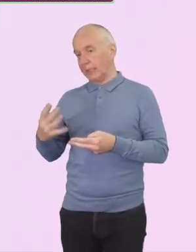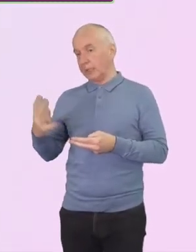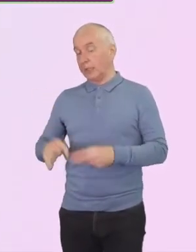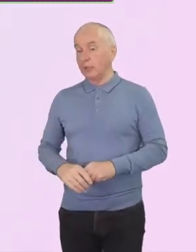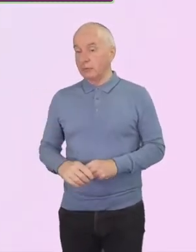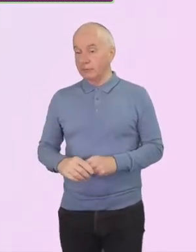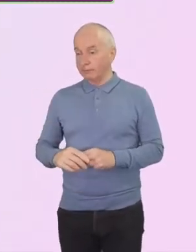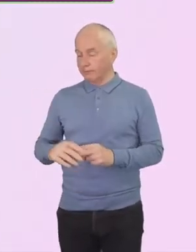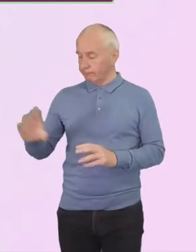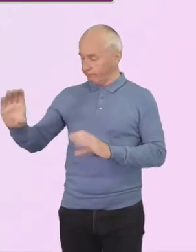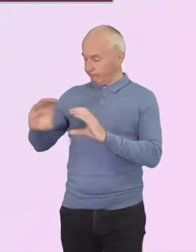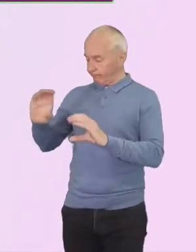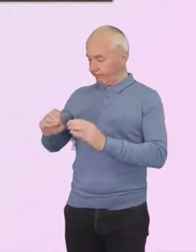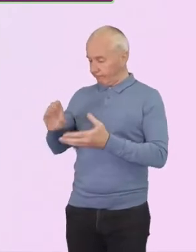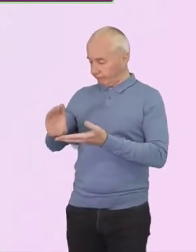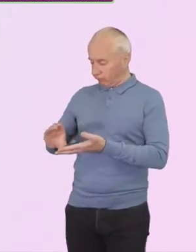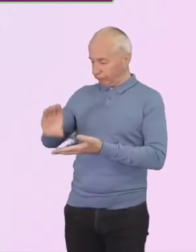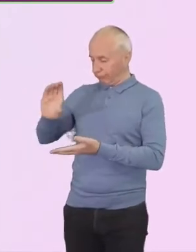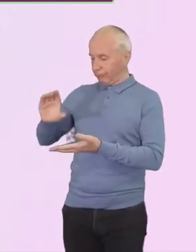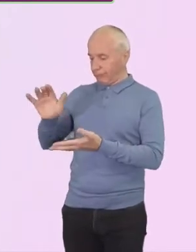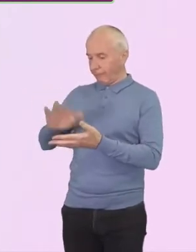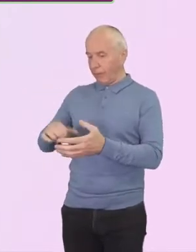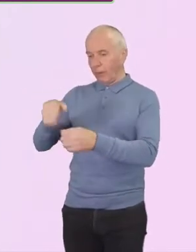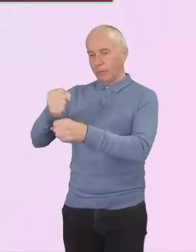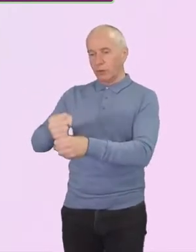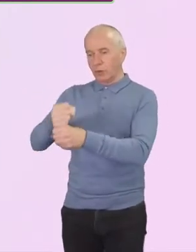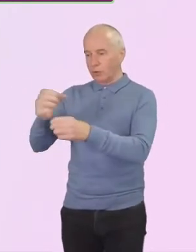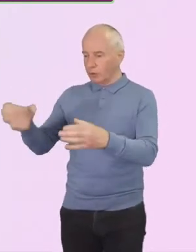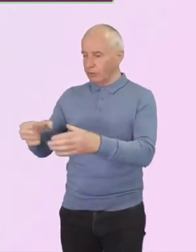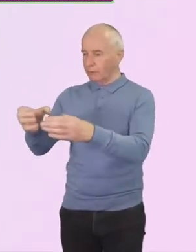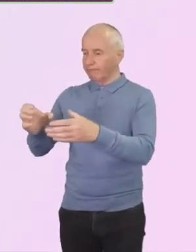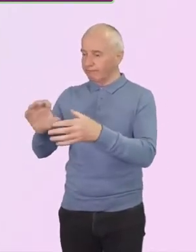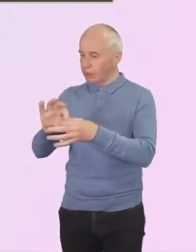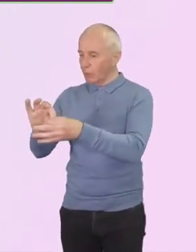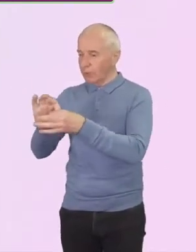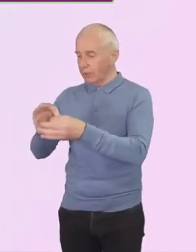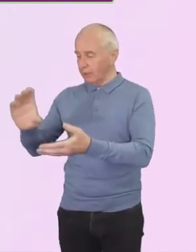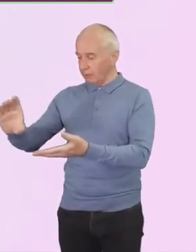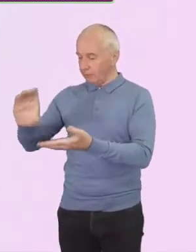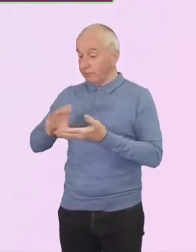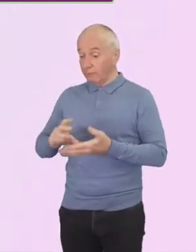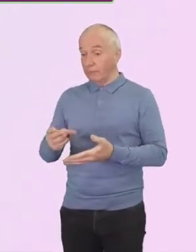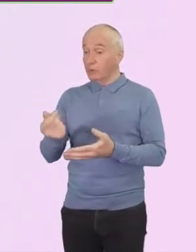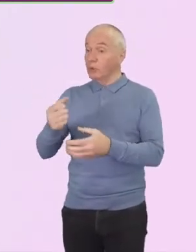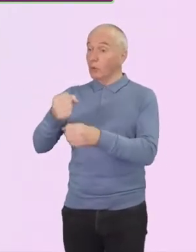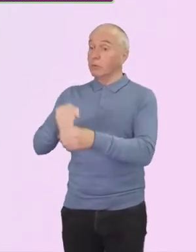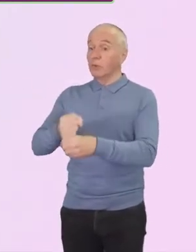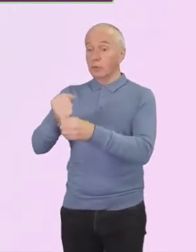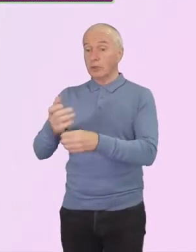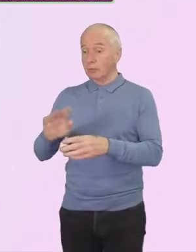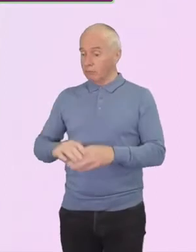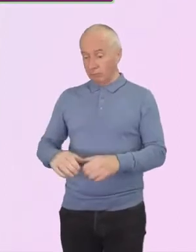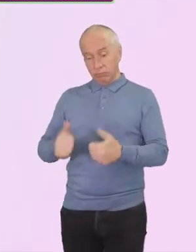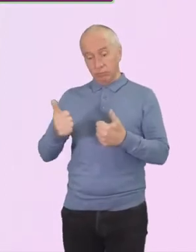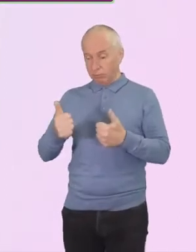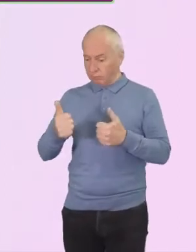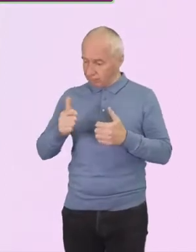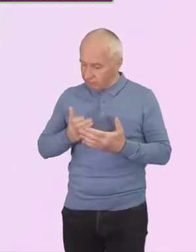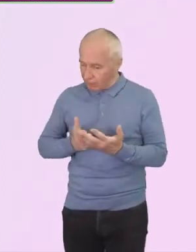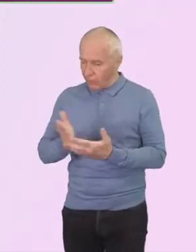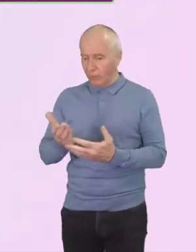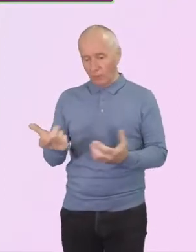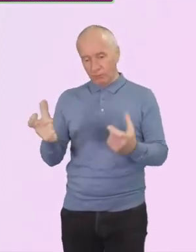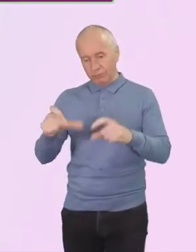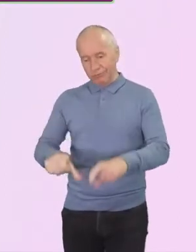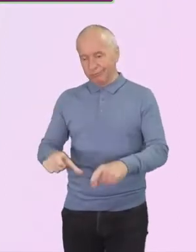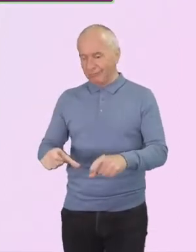churches and associations show that some churches have fared well during the lockdowns, and have not had